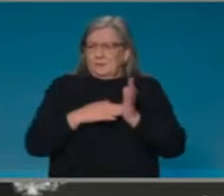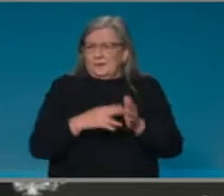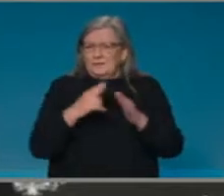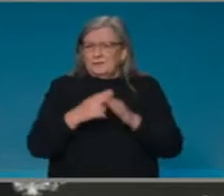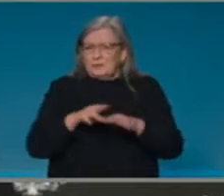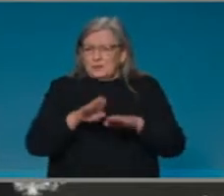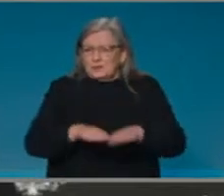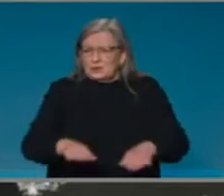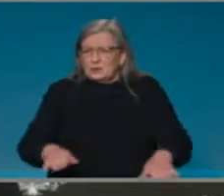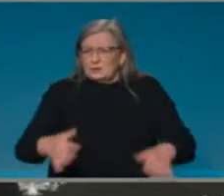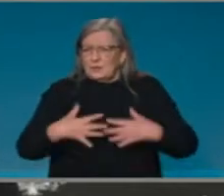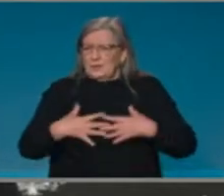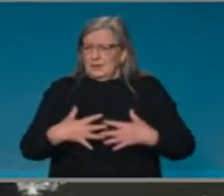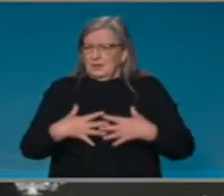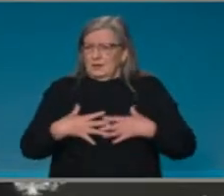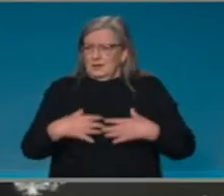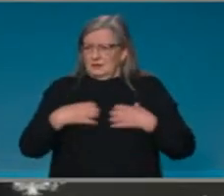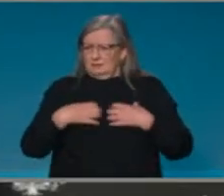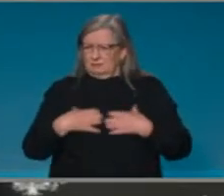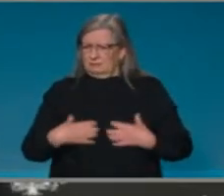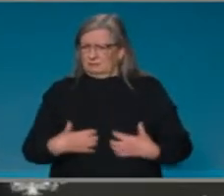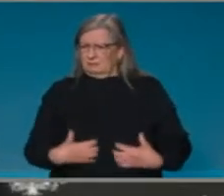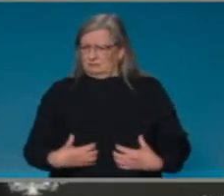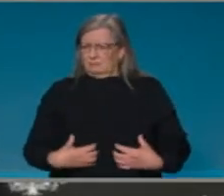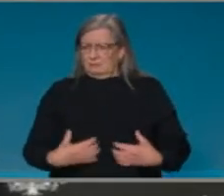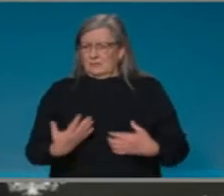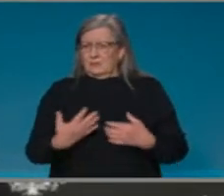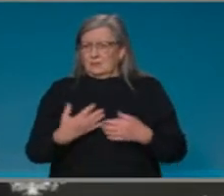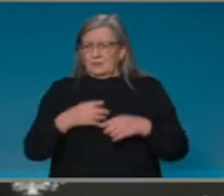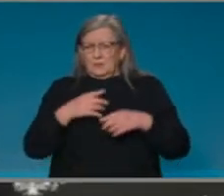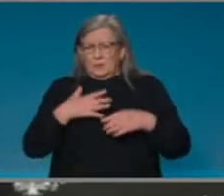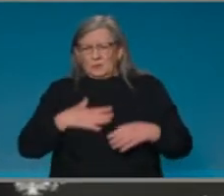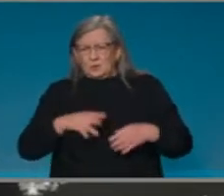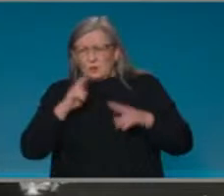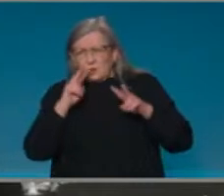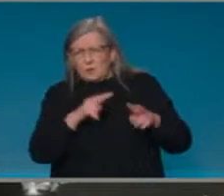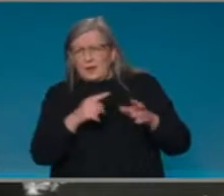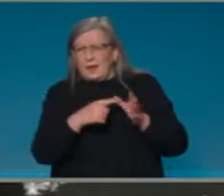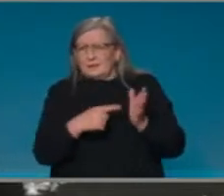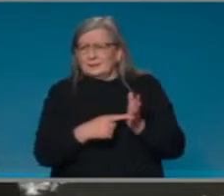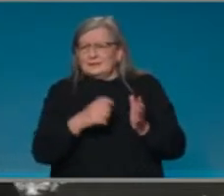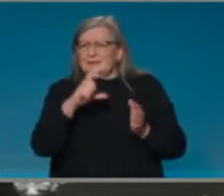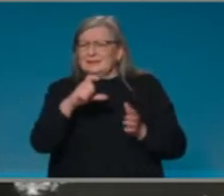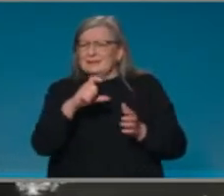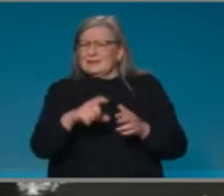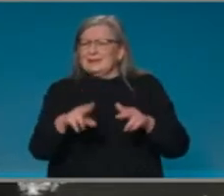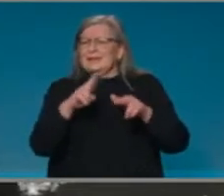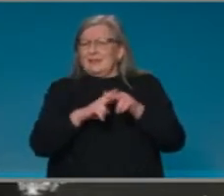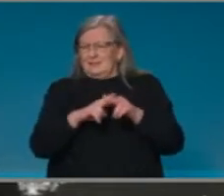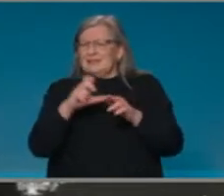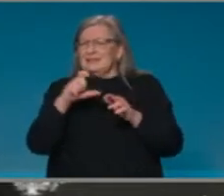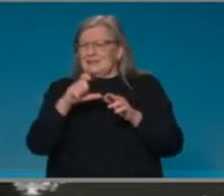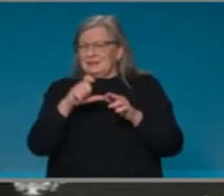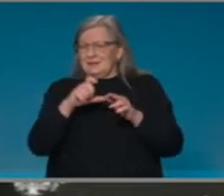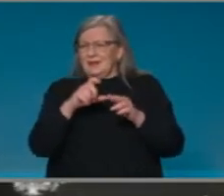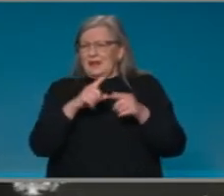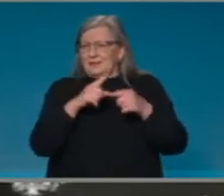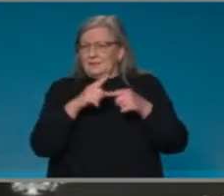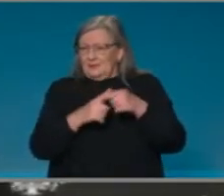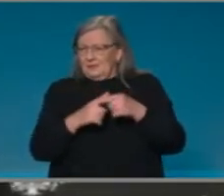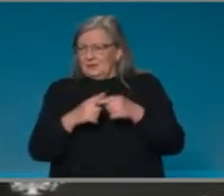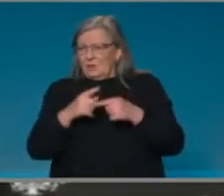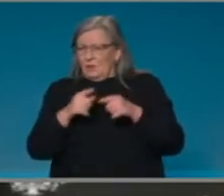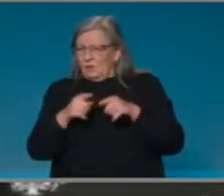particular cystic fibrosis. Childhood concussion through sport. This is a real personal passion.